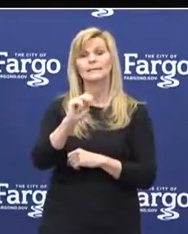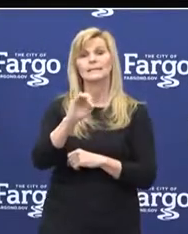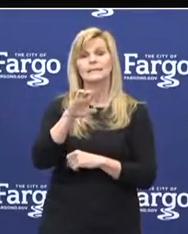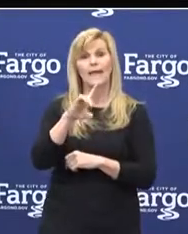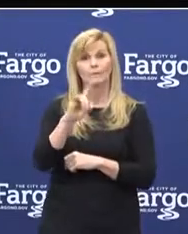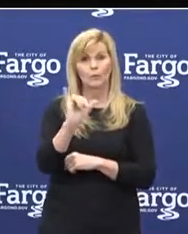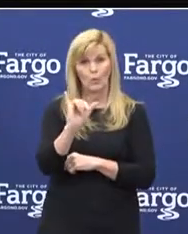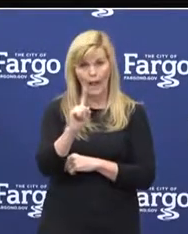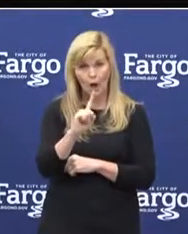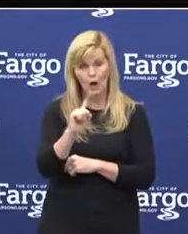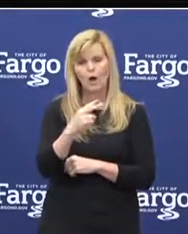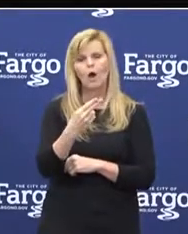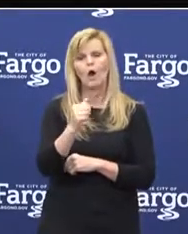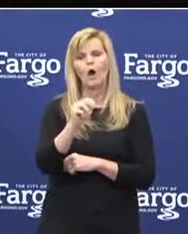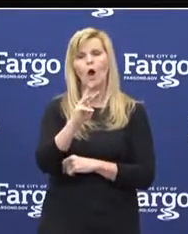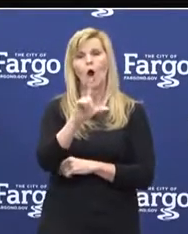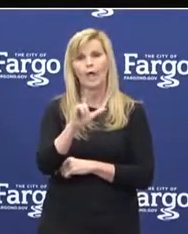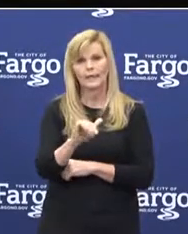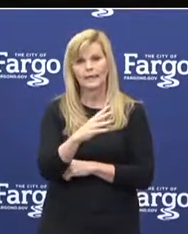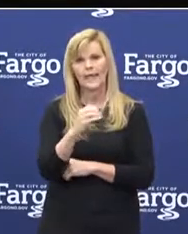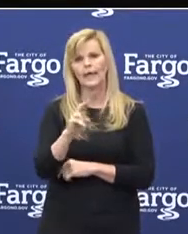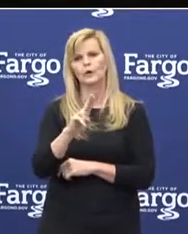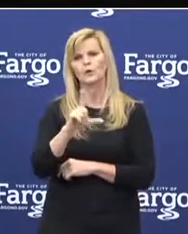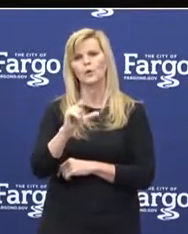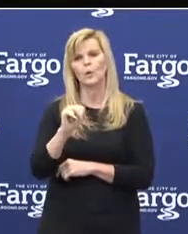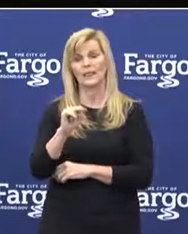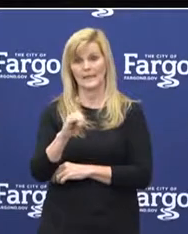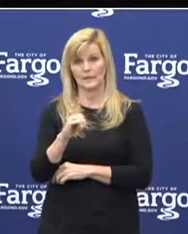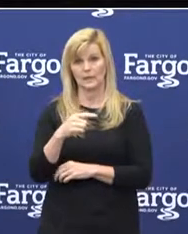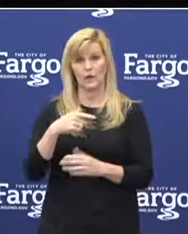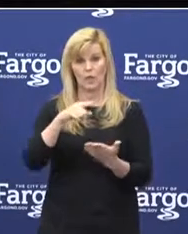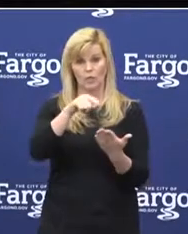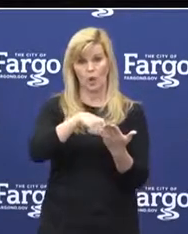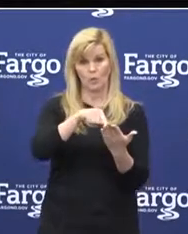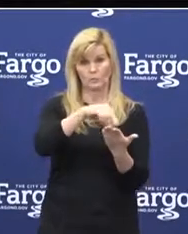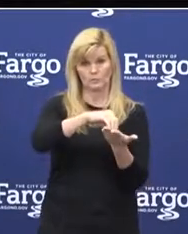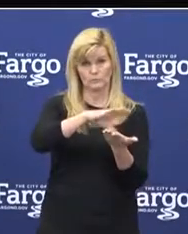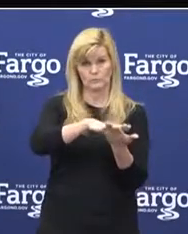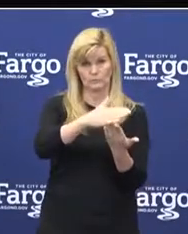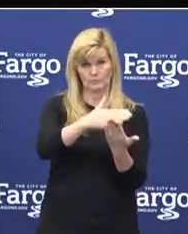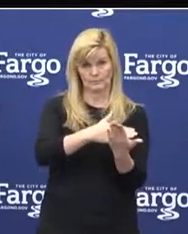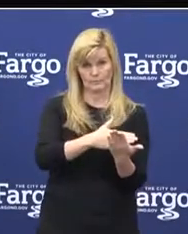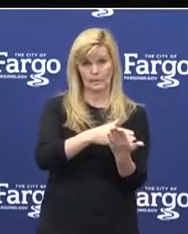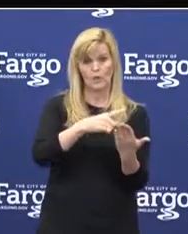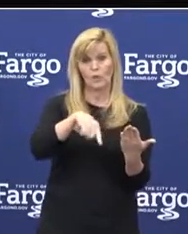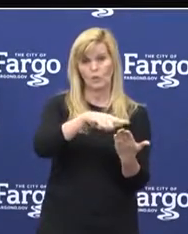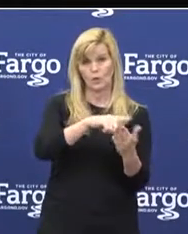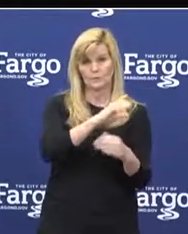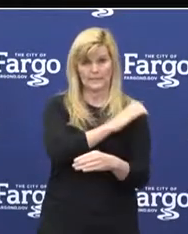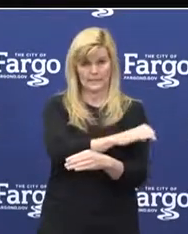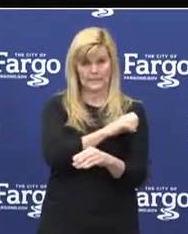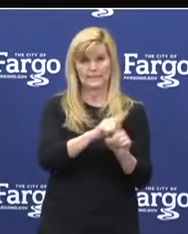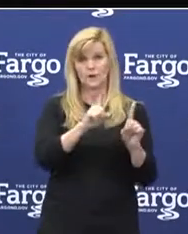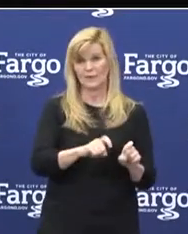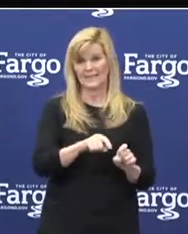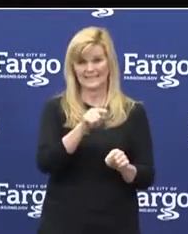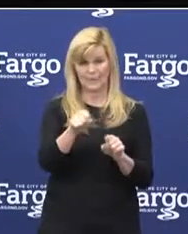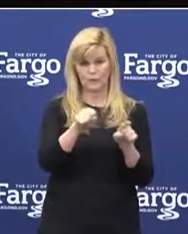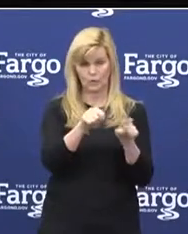Hawley and one in Ulan. So those are also listed as the clinics that testing can occur.